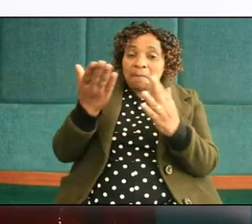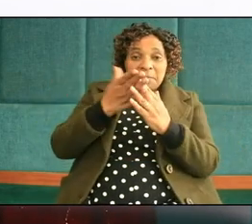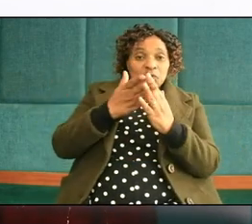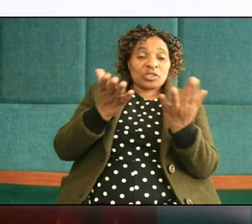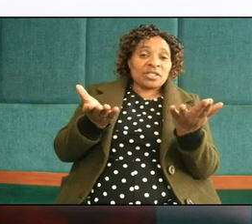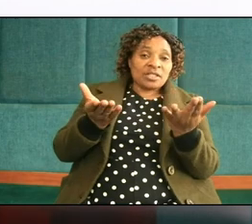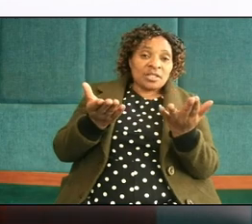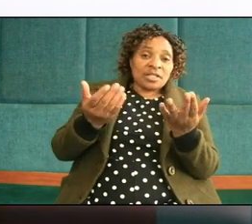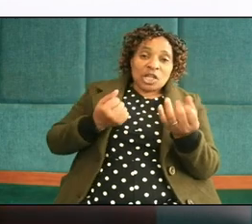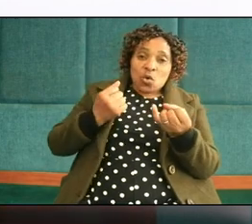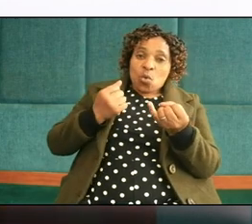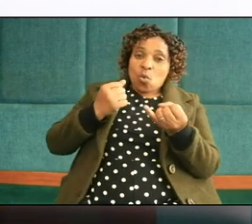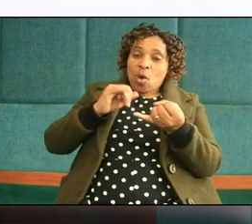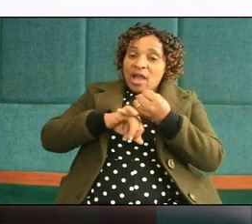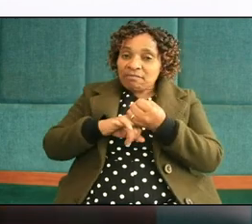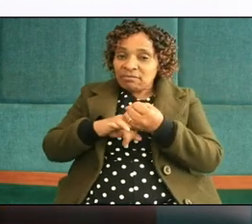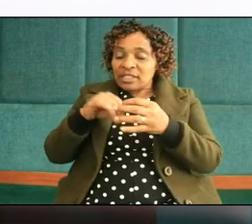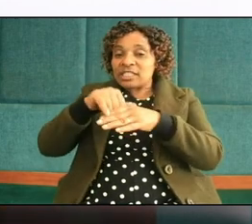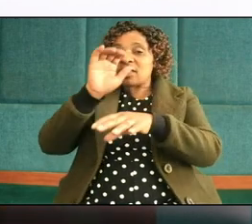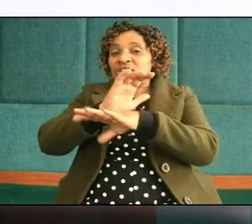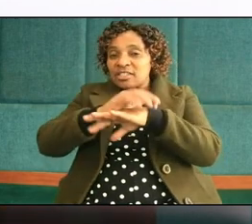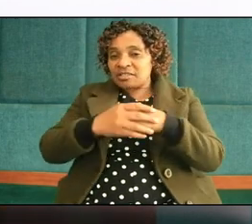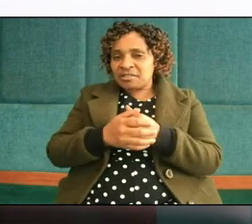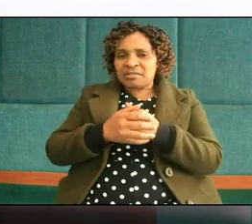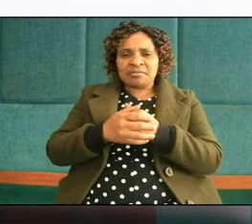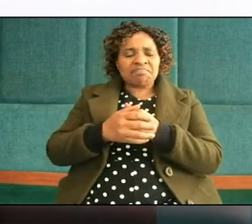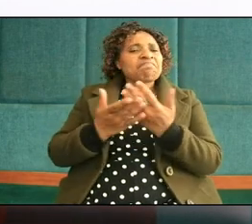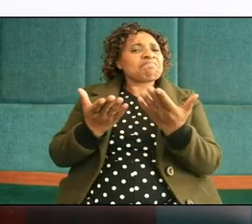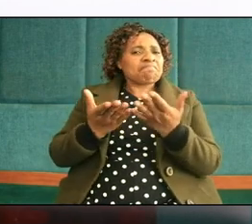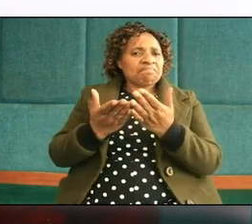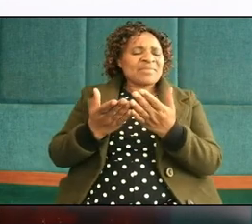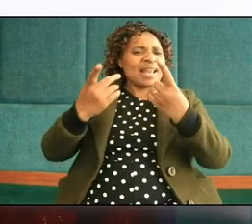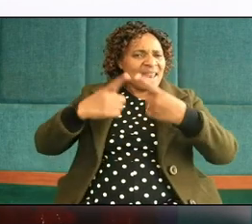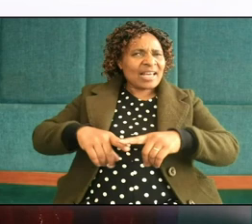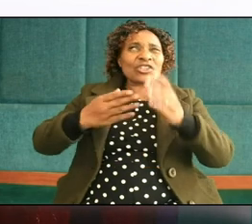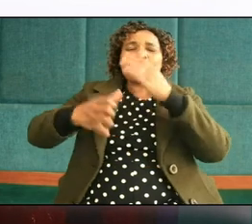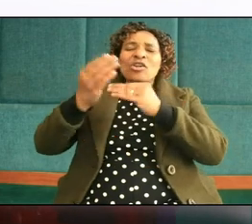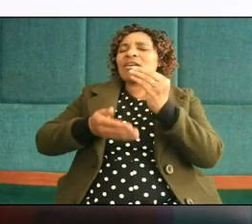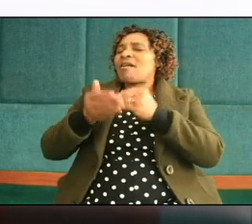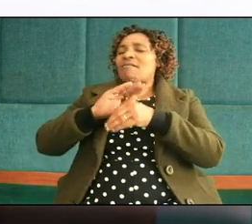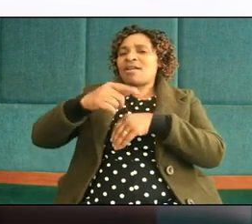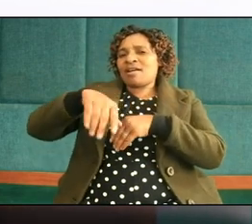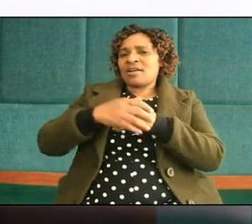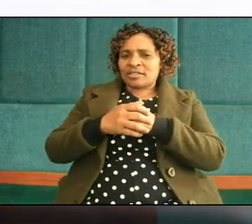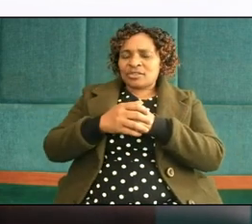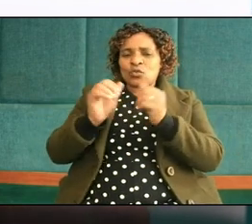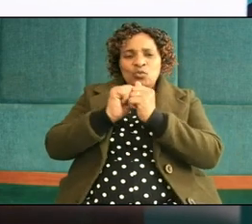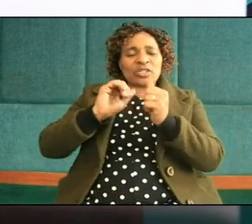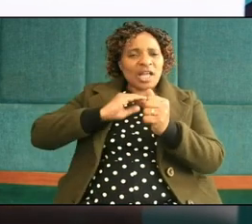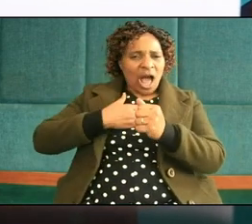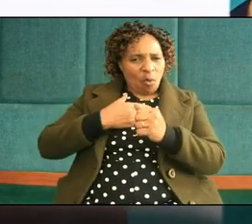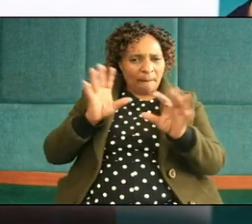the word and the church let God cover us with our dignity